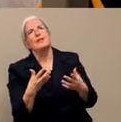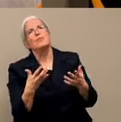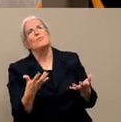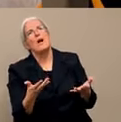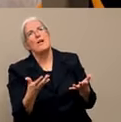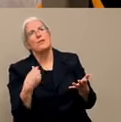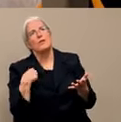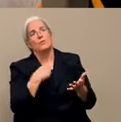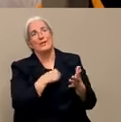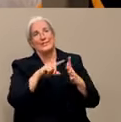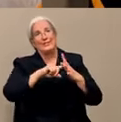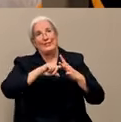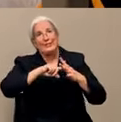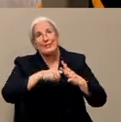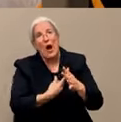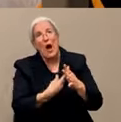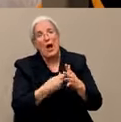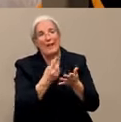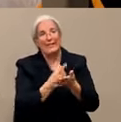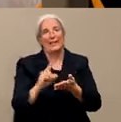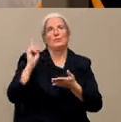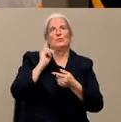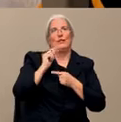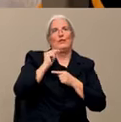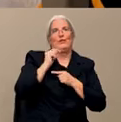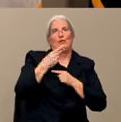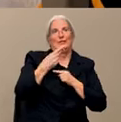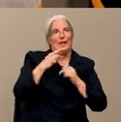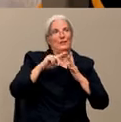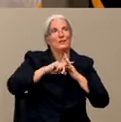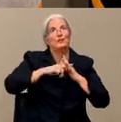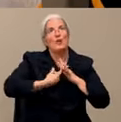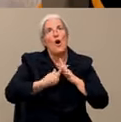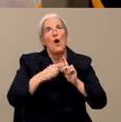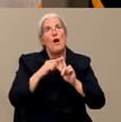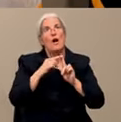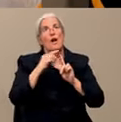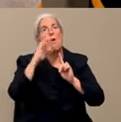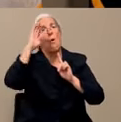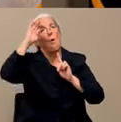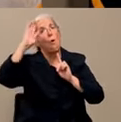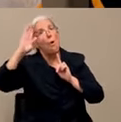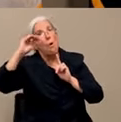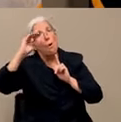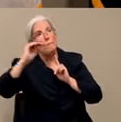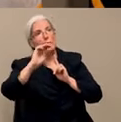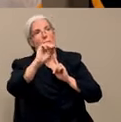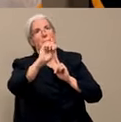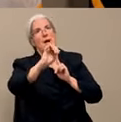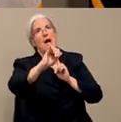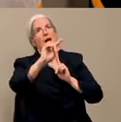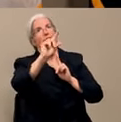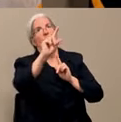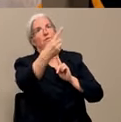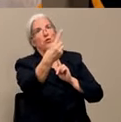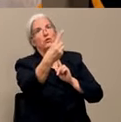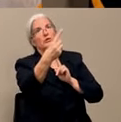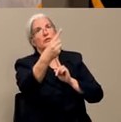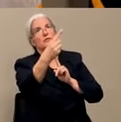So the target date we're kind of planning for is May 1. And that sounds a ways away, but